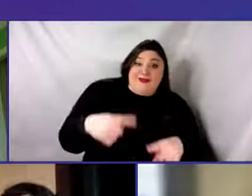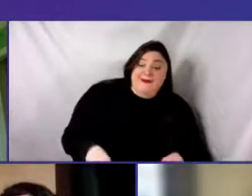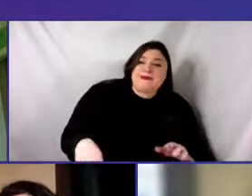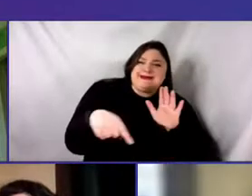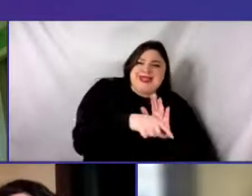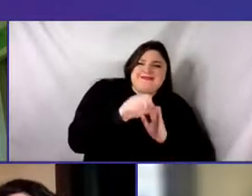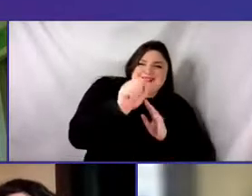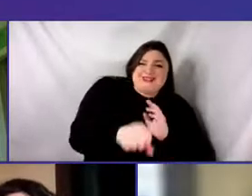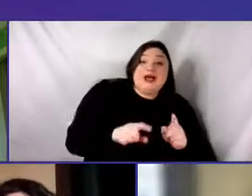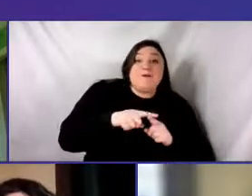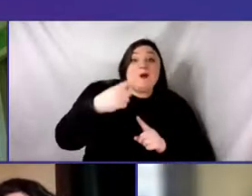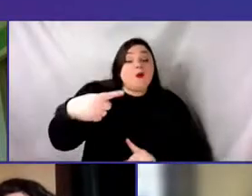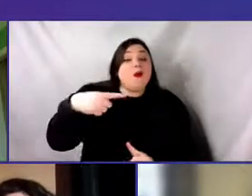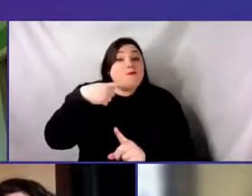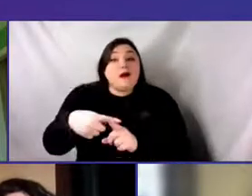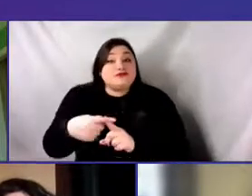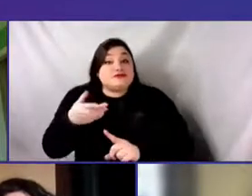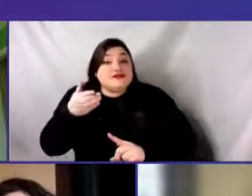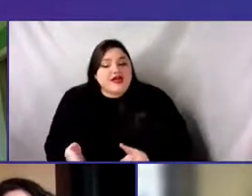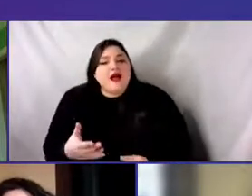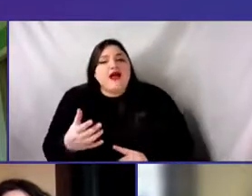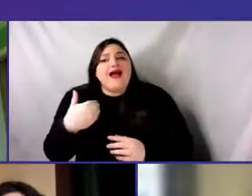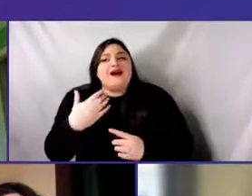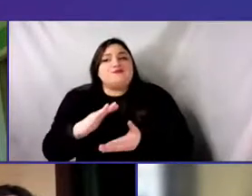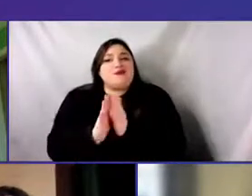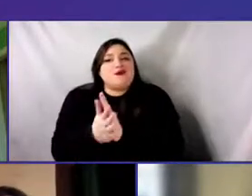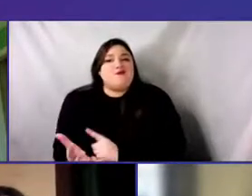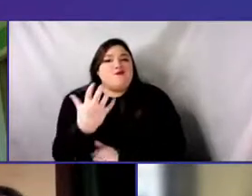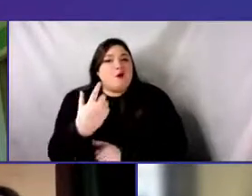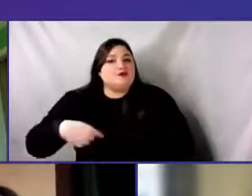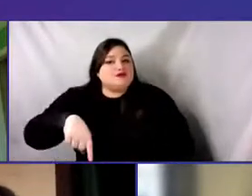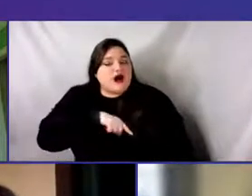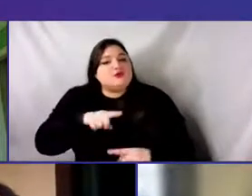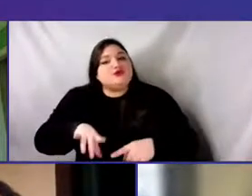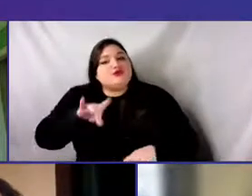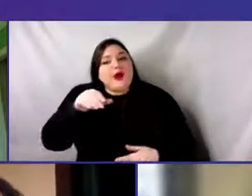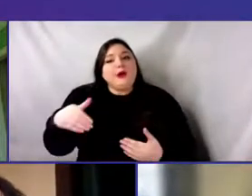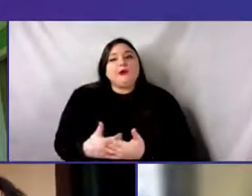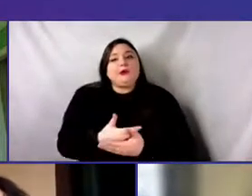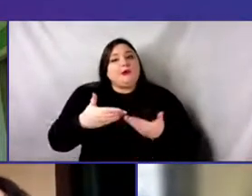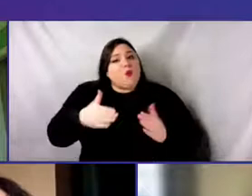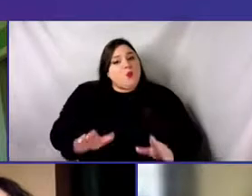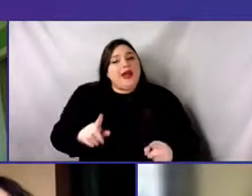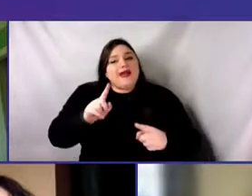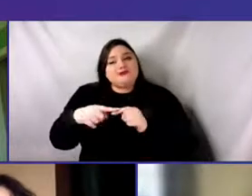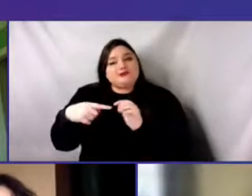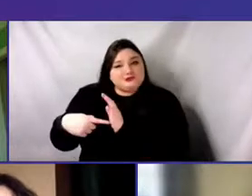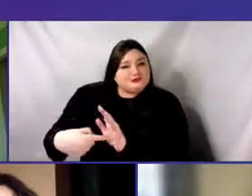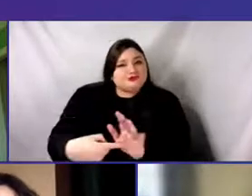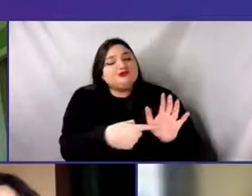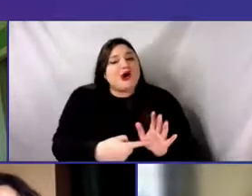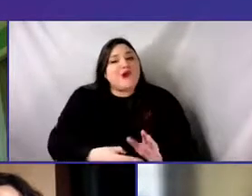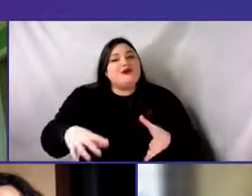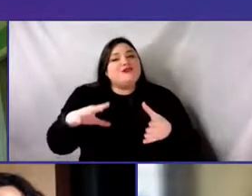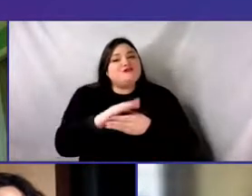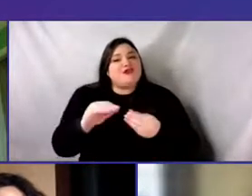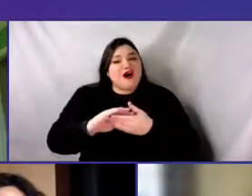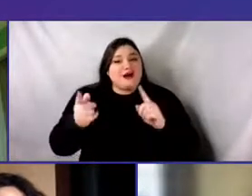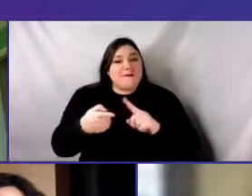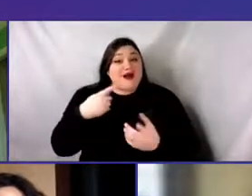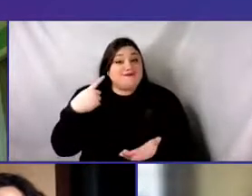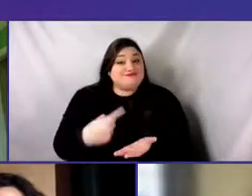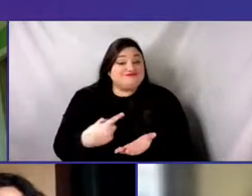force us to find new ways of presenting and talking about dance. Though I remain